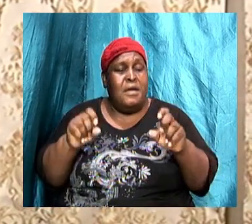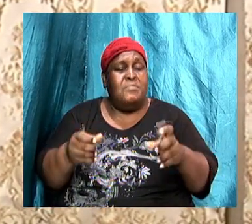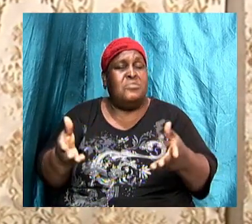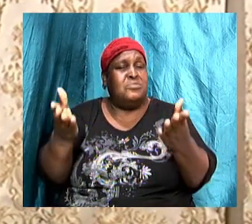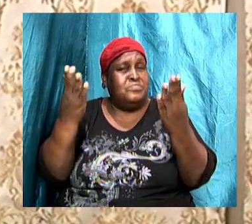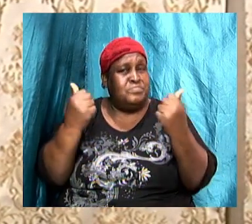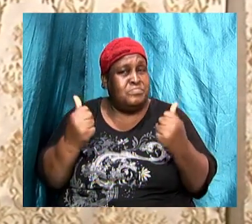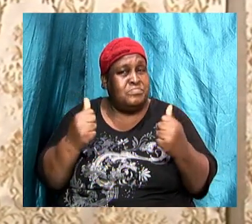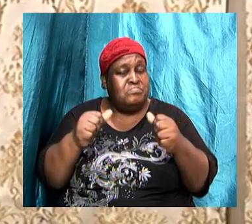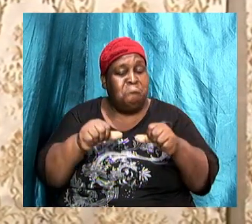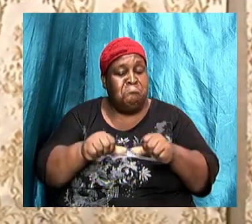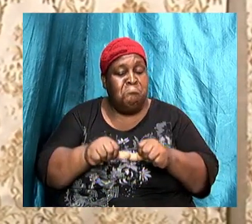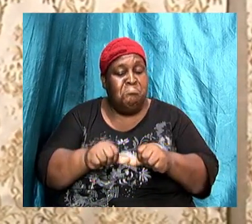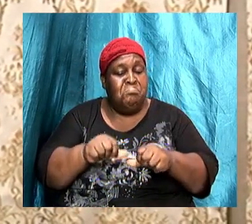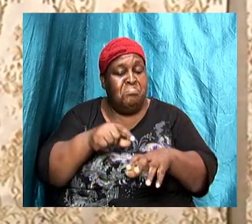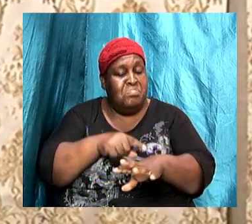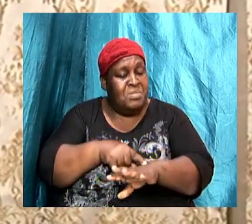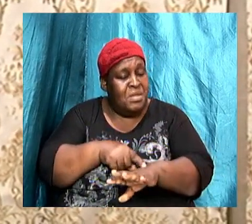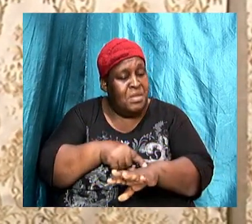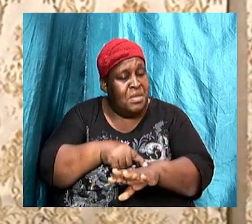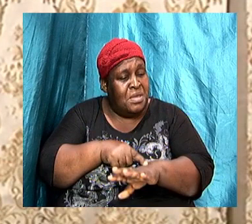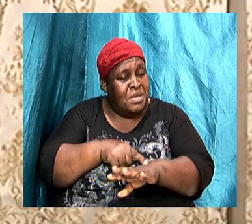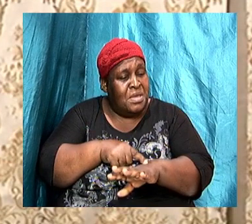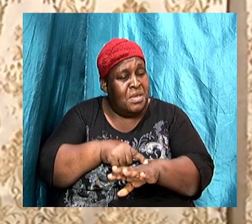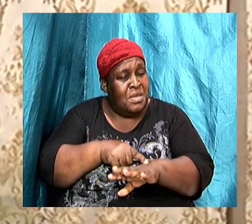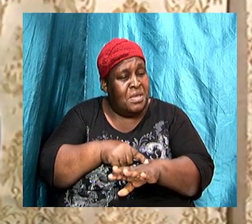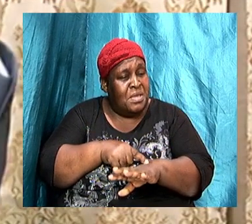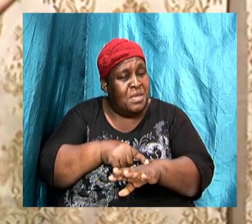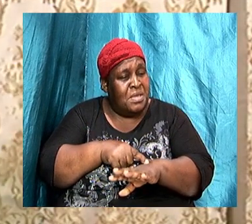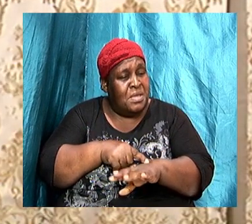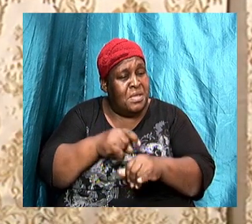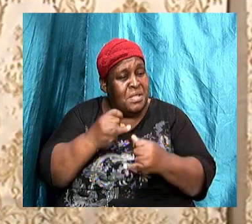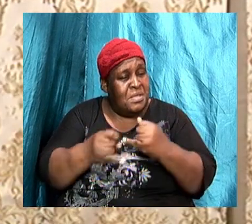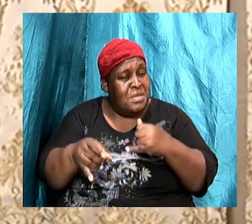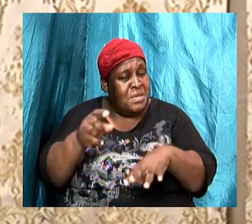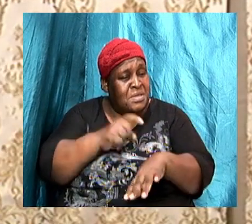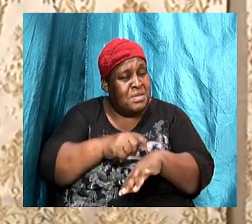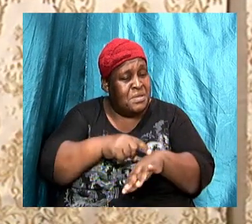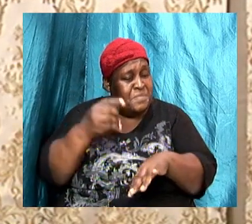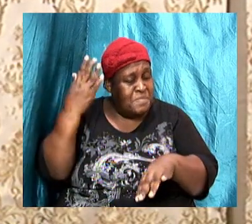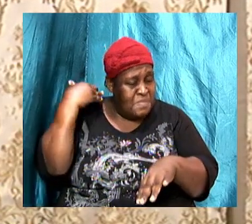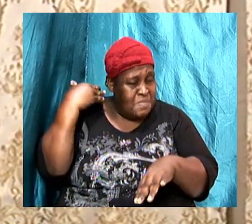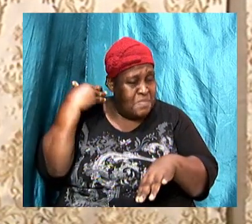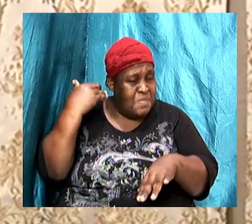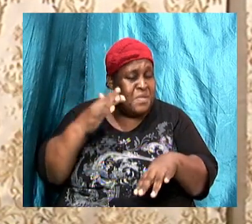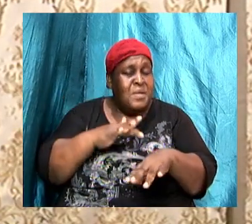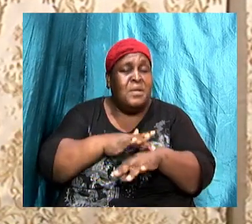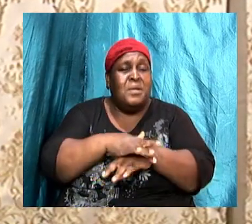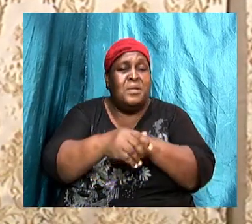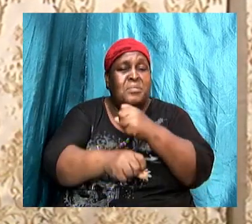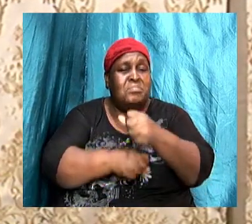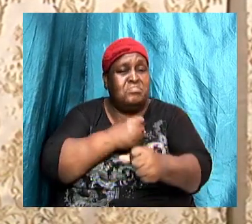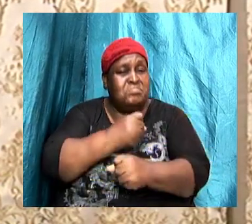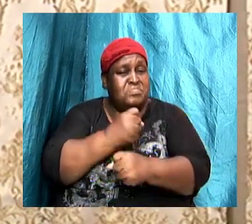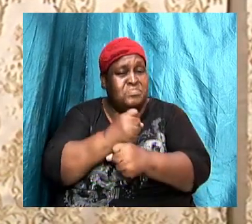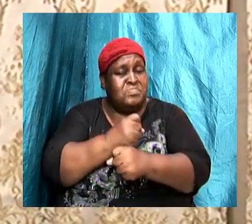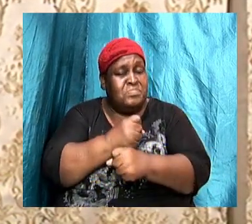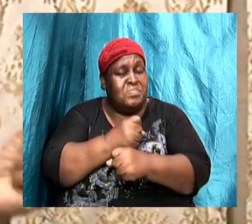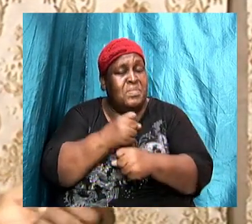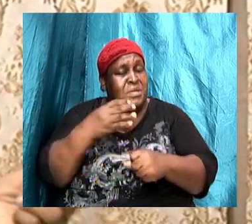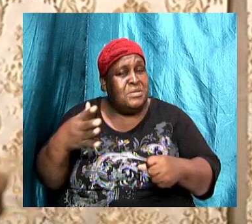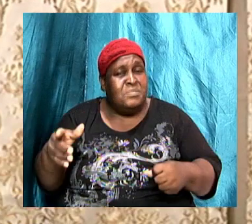time as we said the last time and we looked at earlier on in the year things about the antichrist